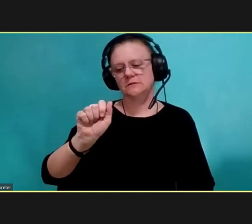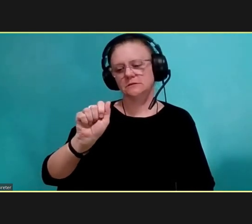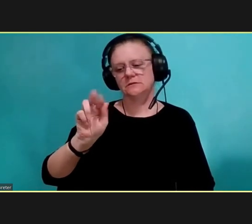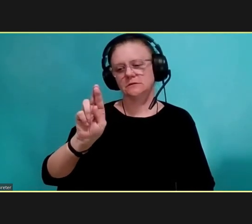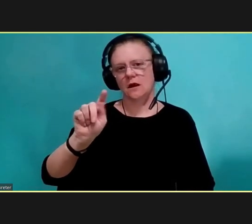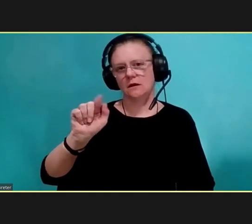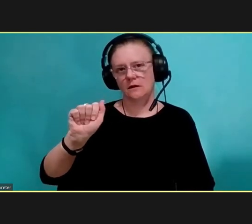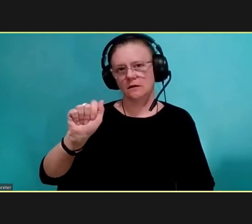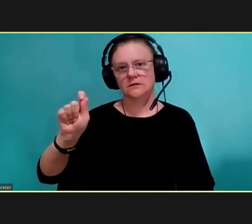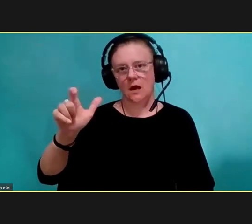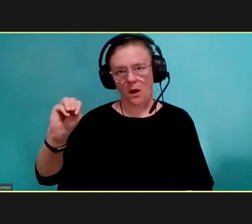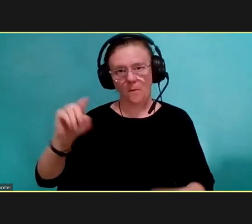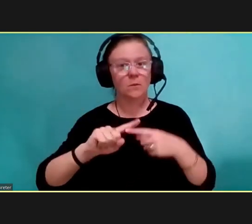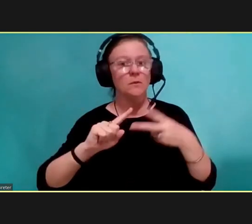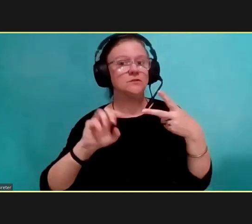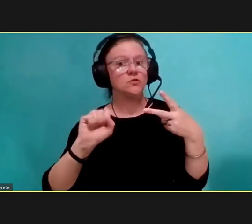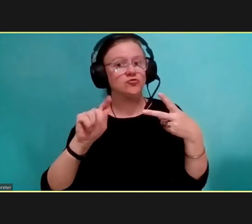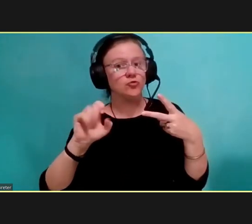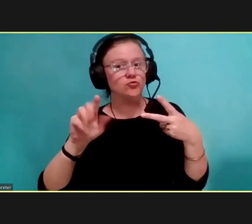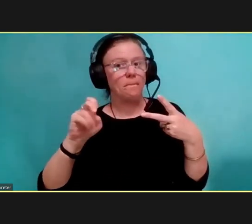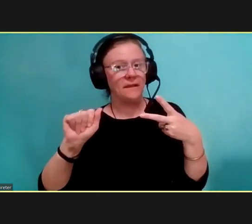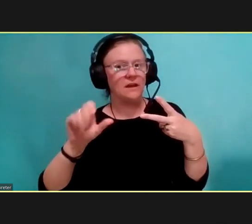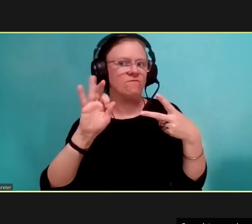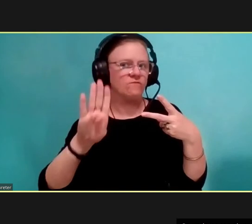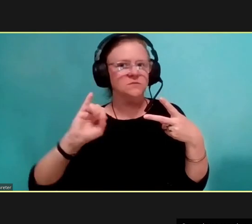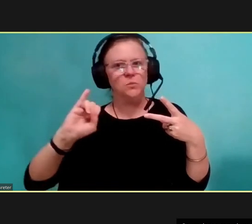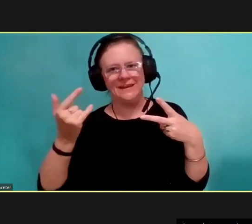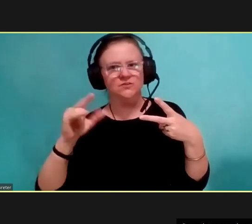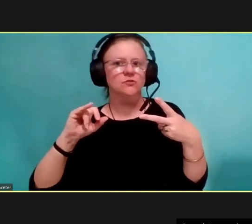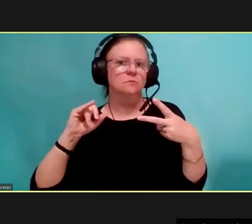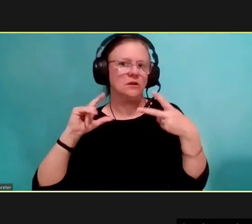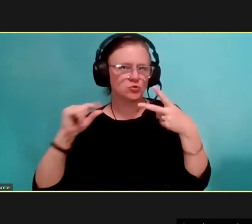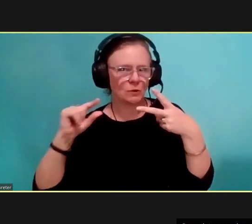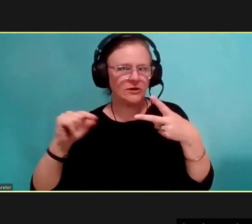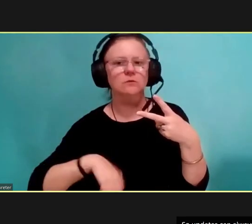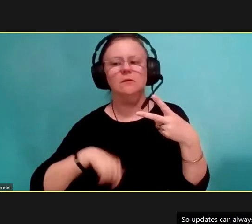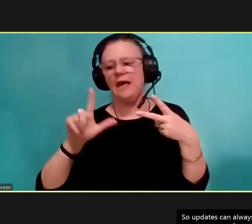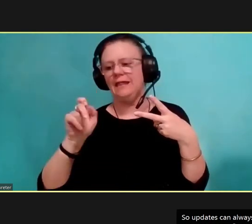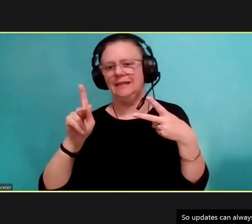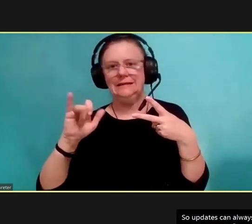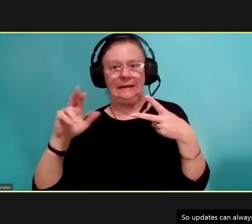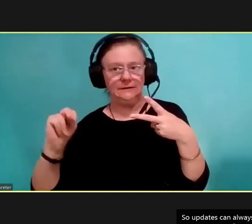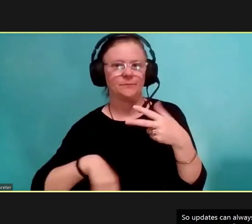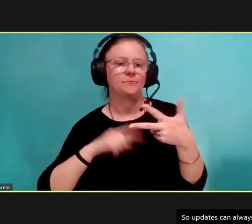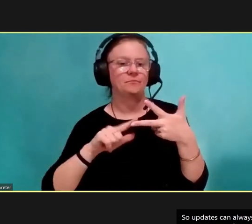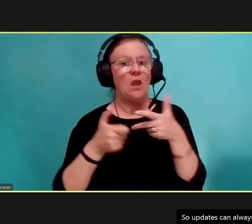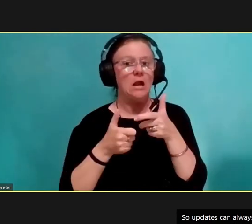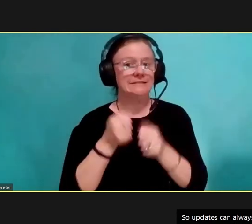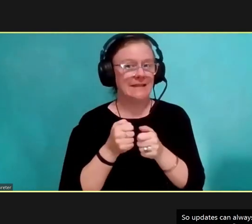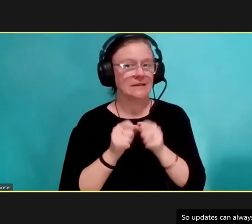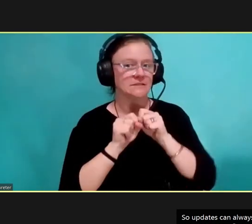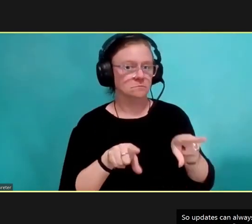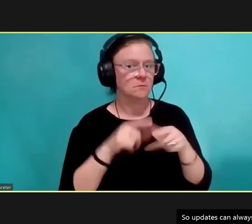Our robust social media platforms which include Facebook, Twitter, Instagram, and LinkedIn. Our text alert programs and our